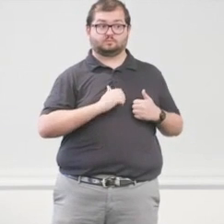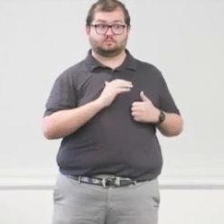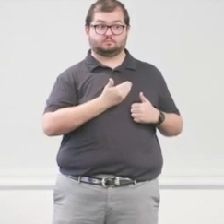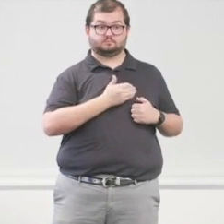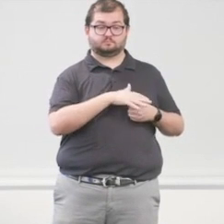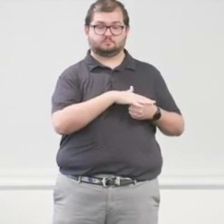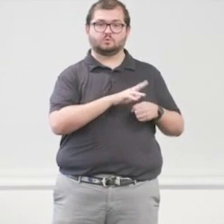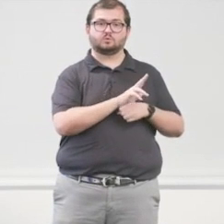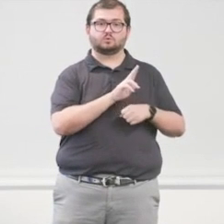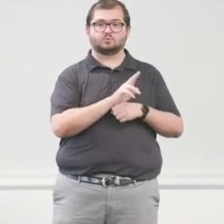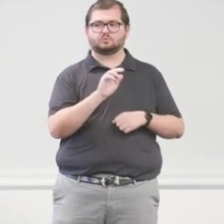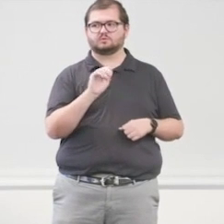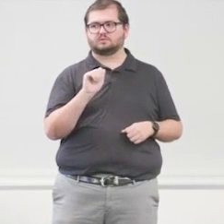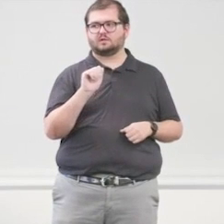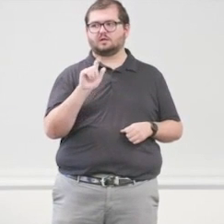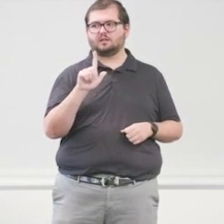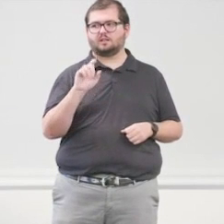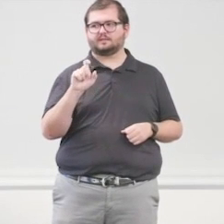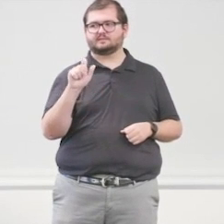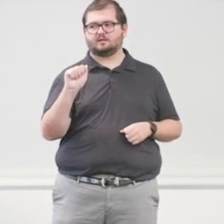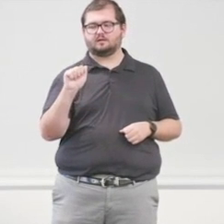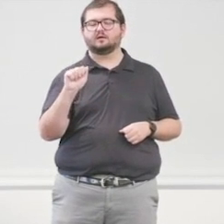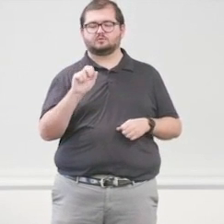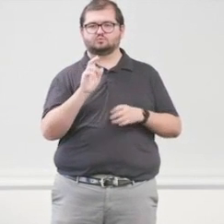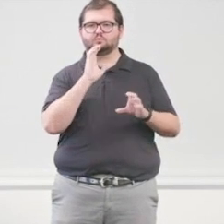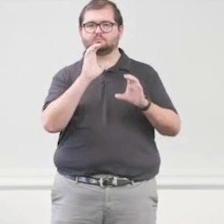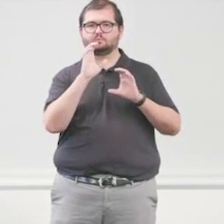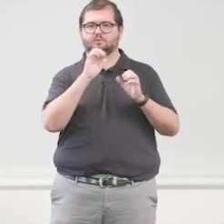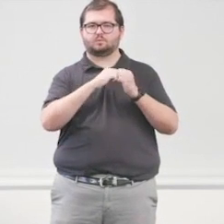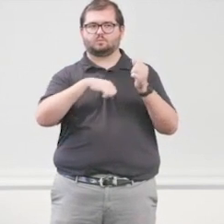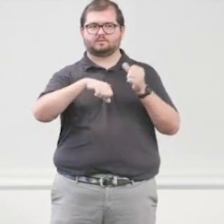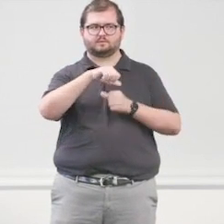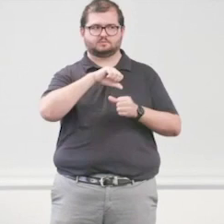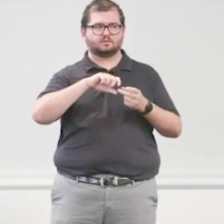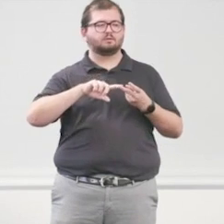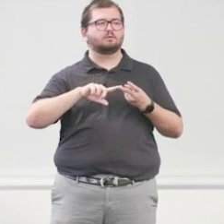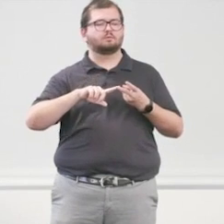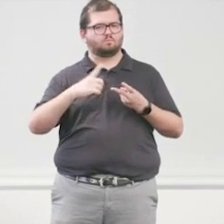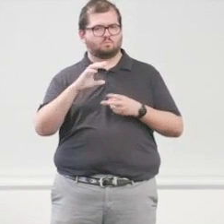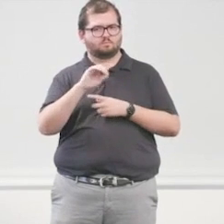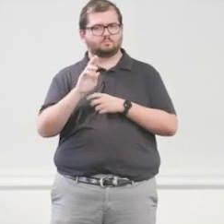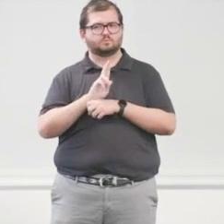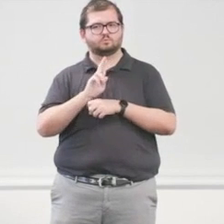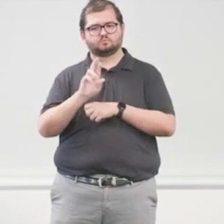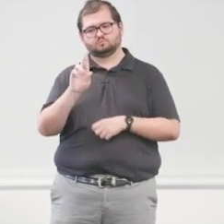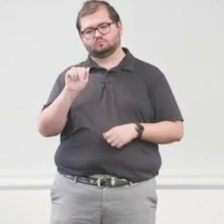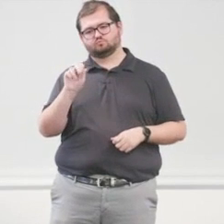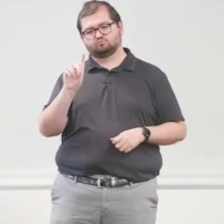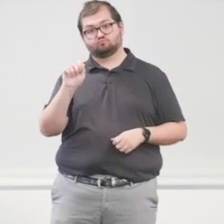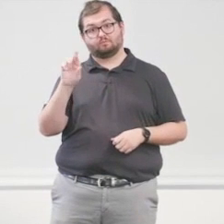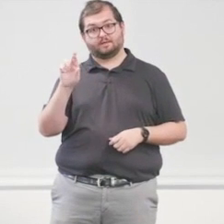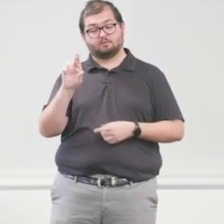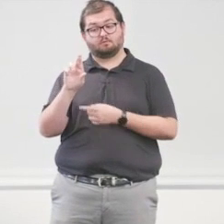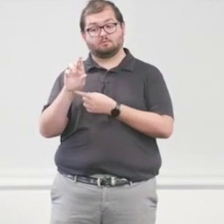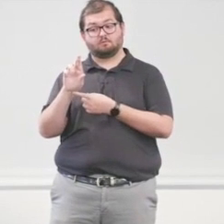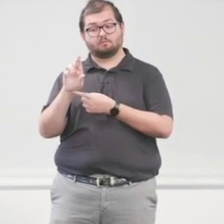communicate with each other. We have Helpeny uses radar, and that radar allows our